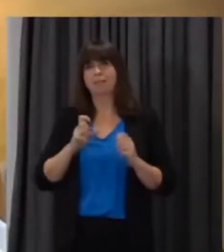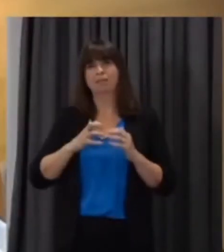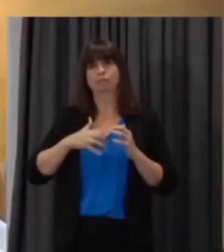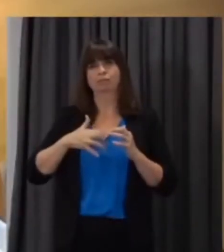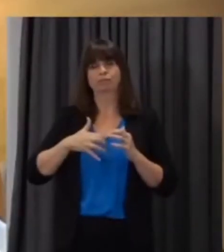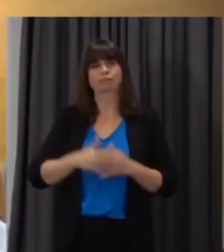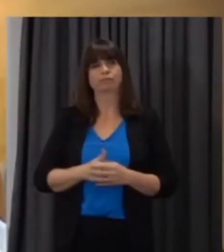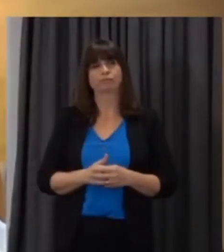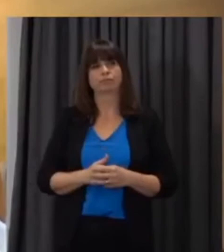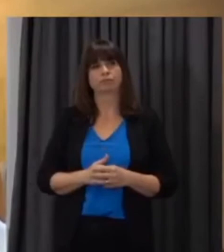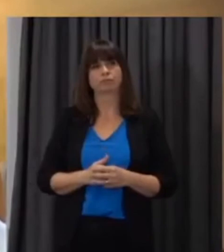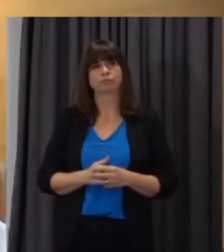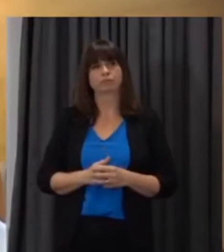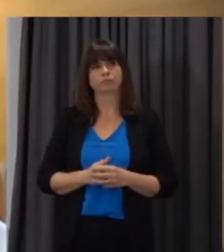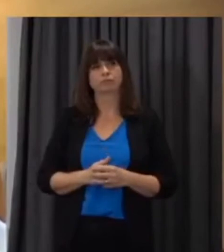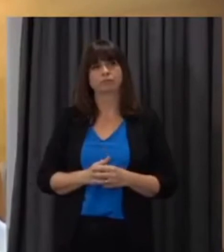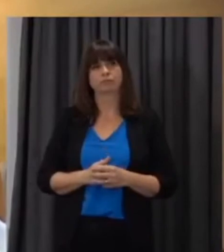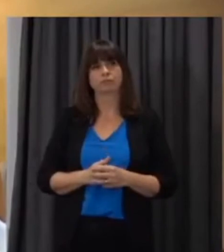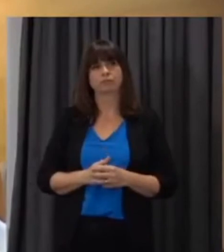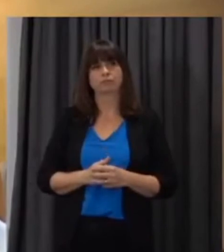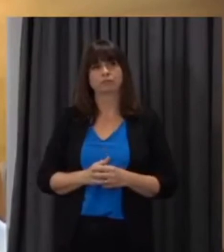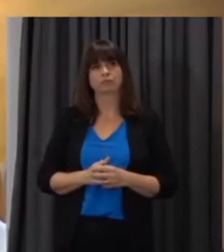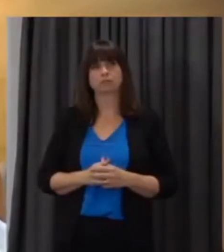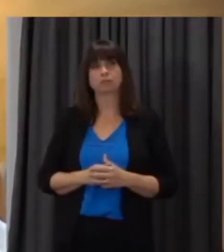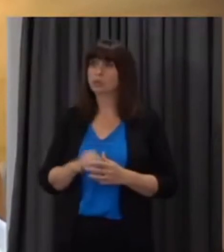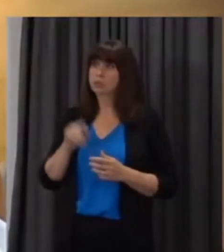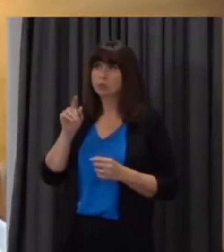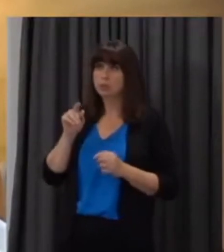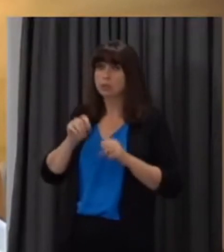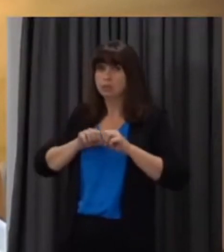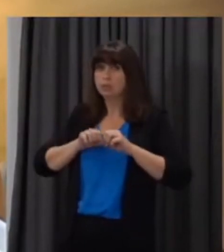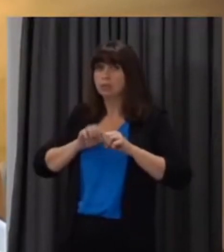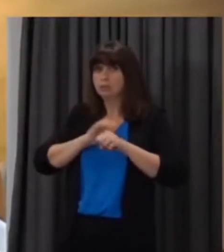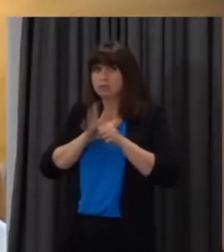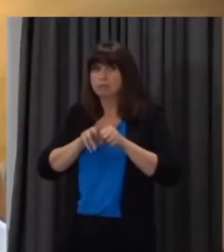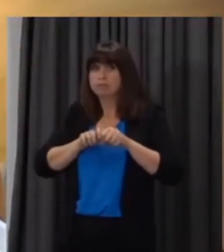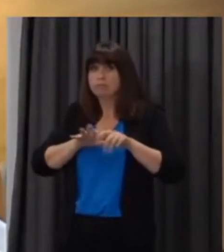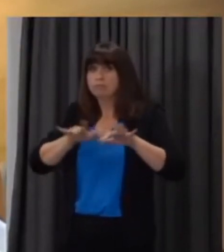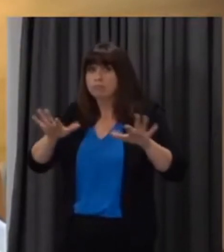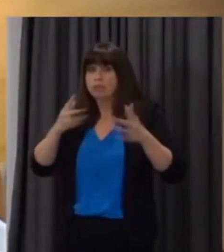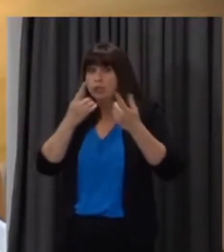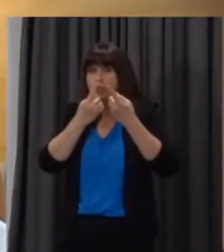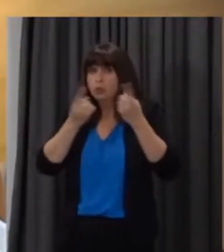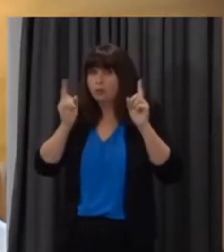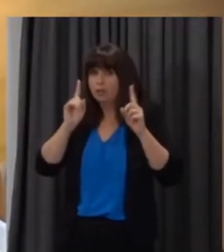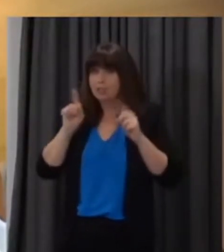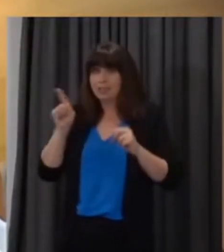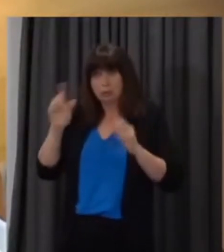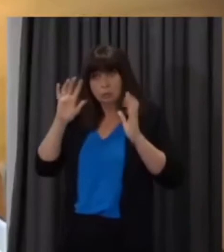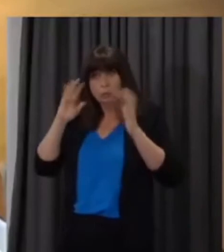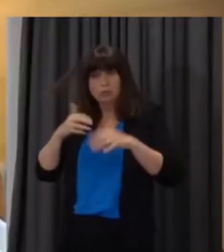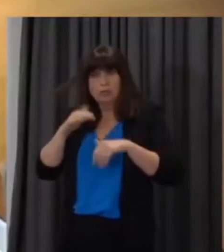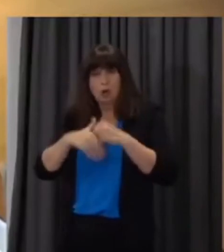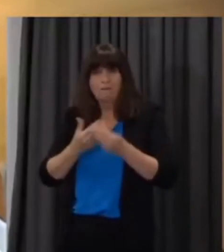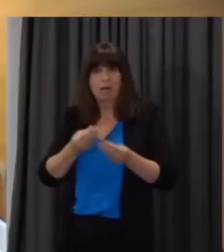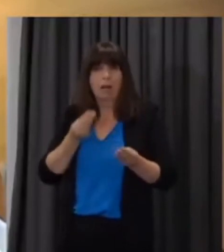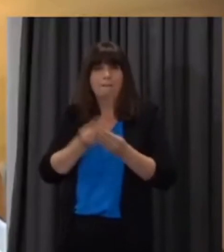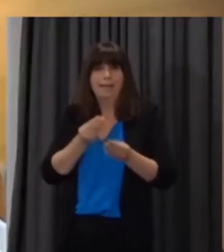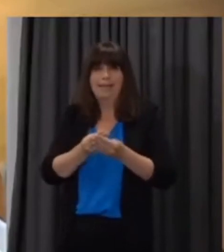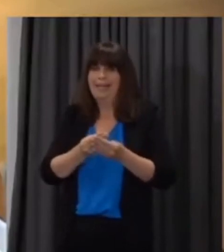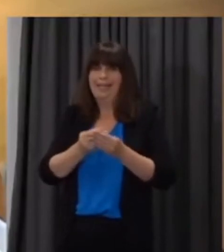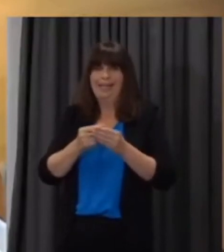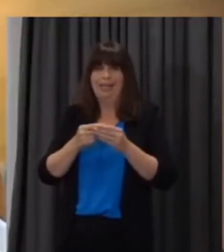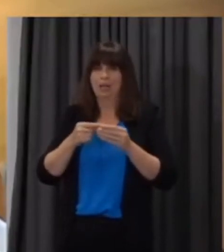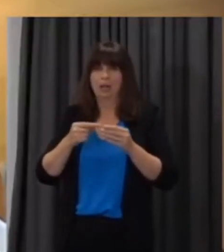i'm concerned about the effect the pandemic will have on uh universities in wales especially with um the economic impact of